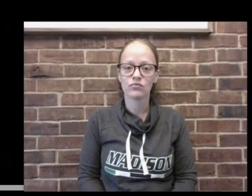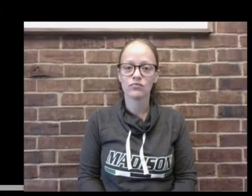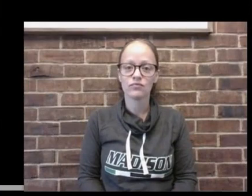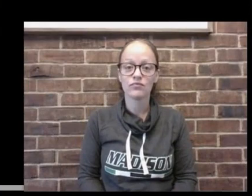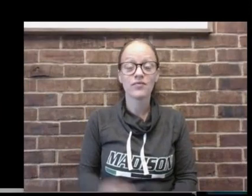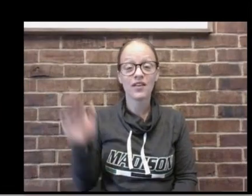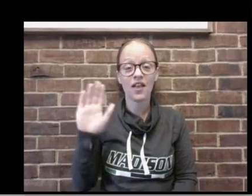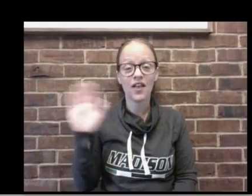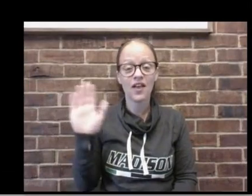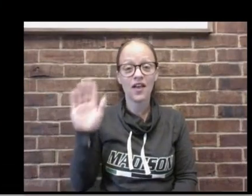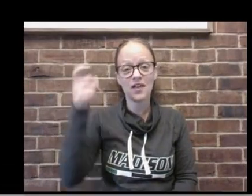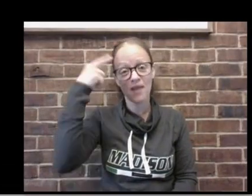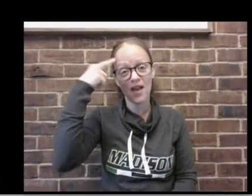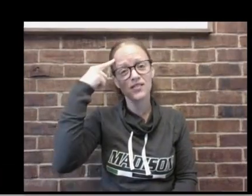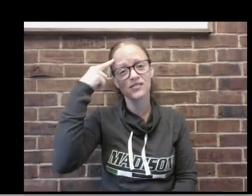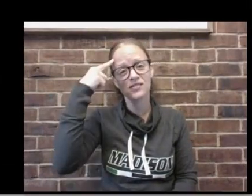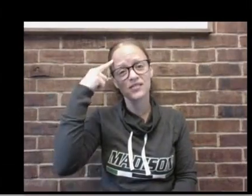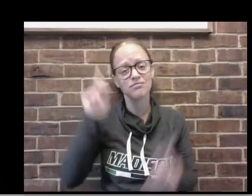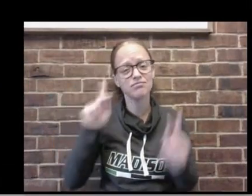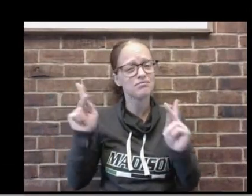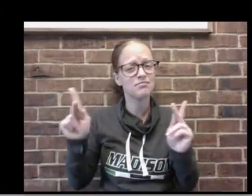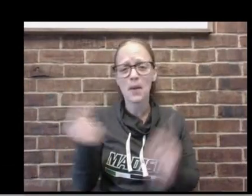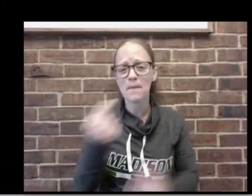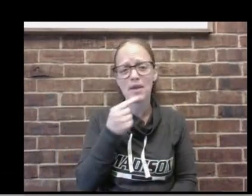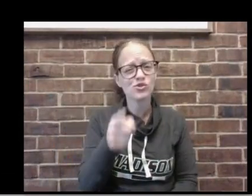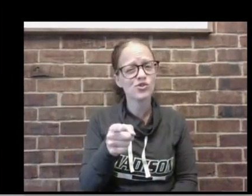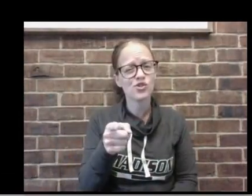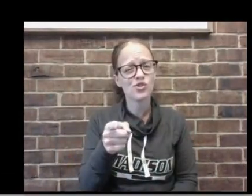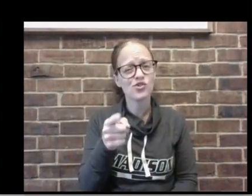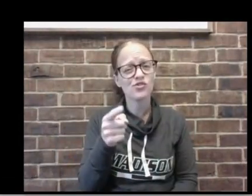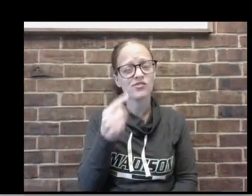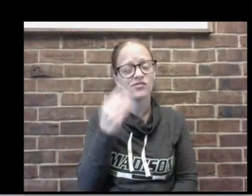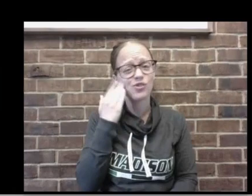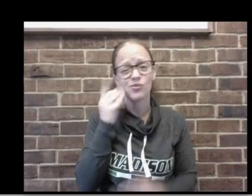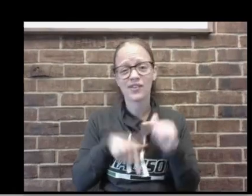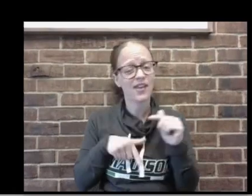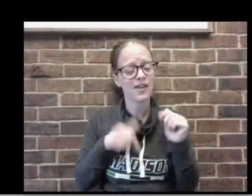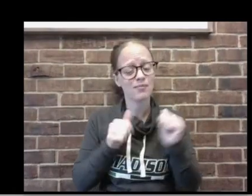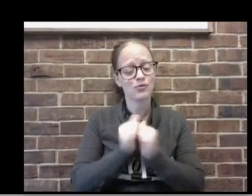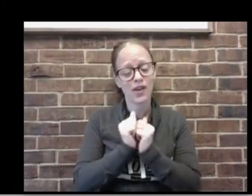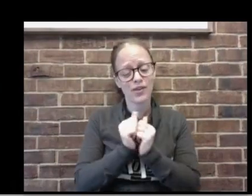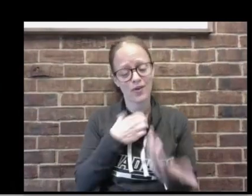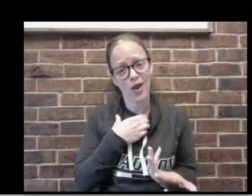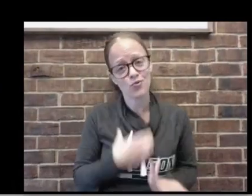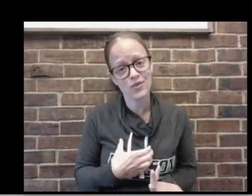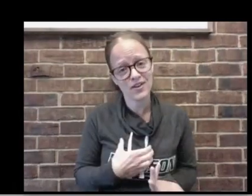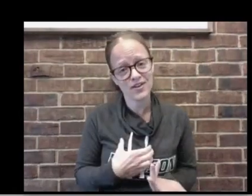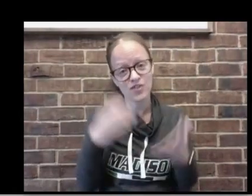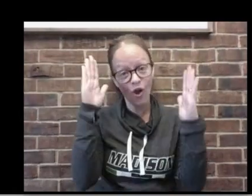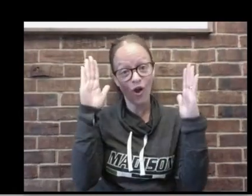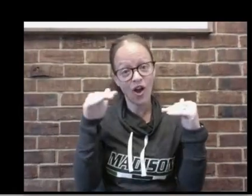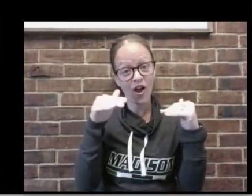hey Madison I miss you I'm sorry that we can't be together I wish that we could I hope you're staying healthy and